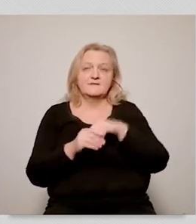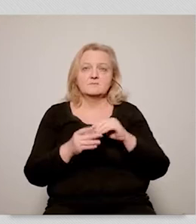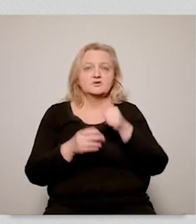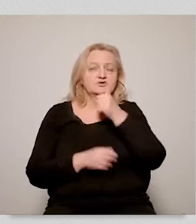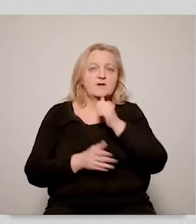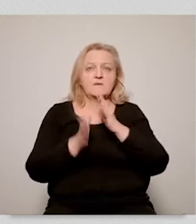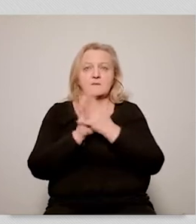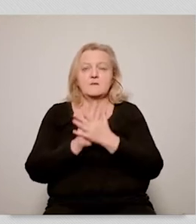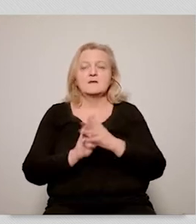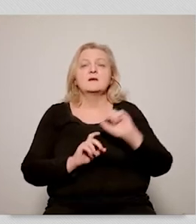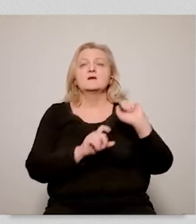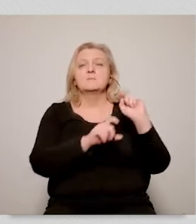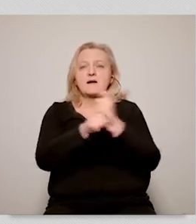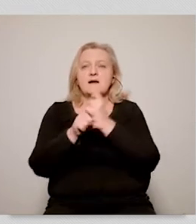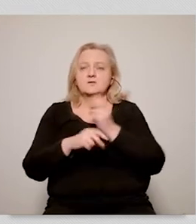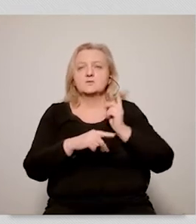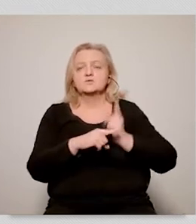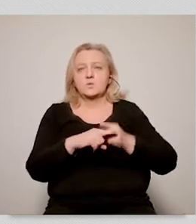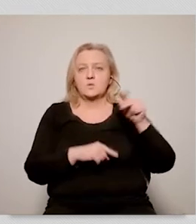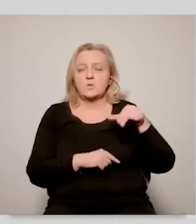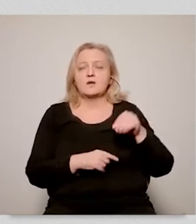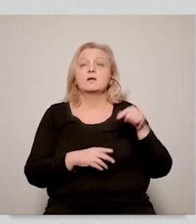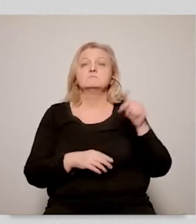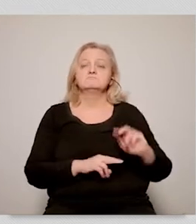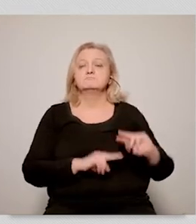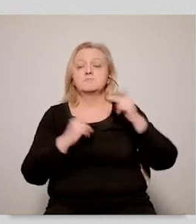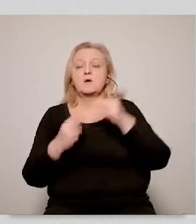turmoil around the Green Deal